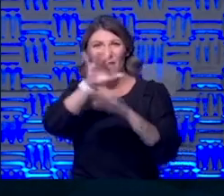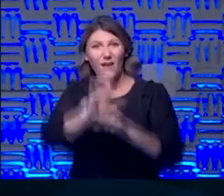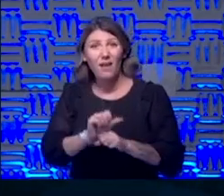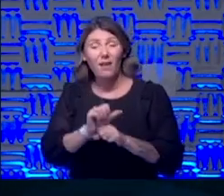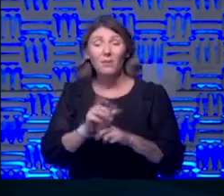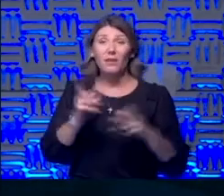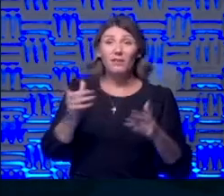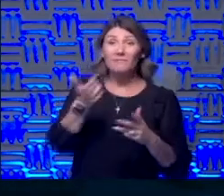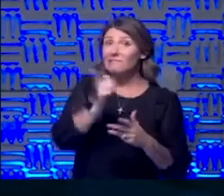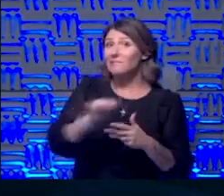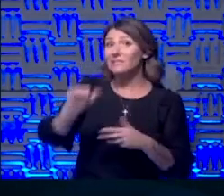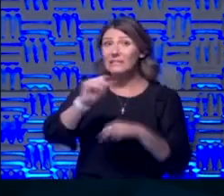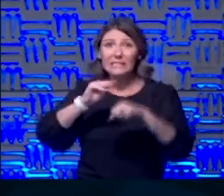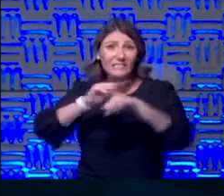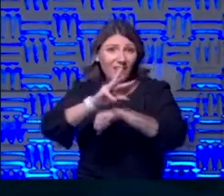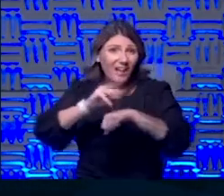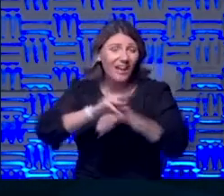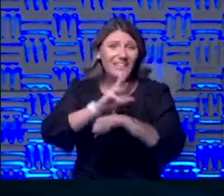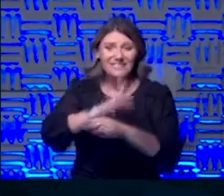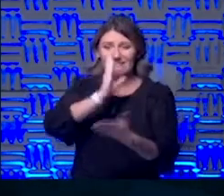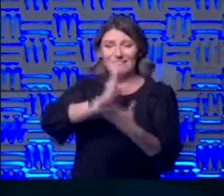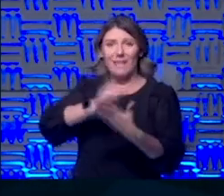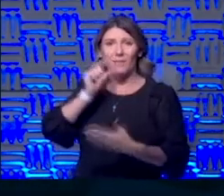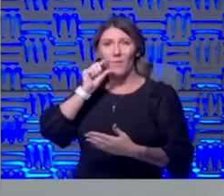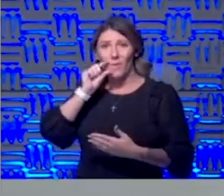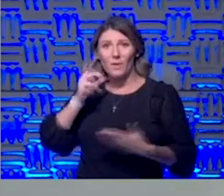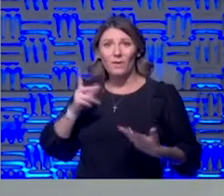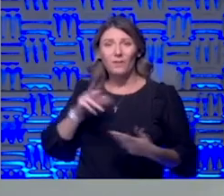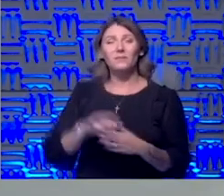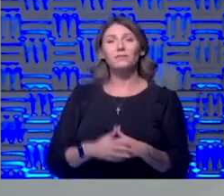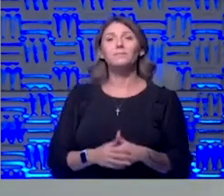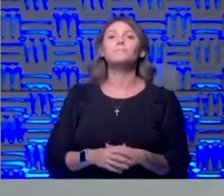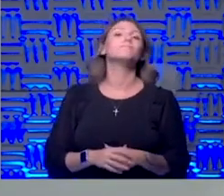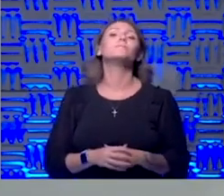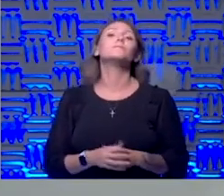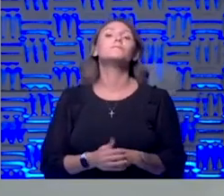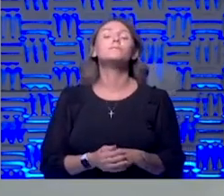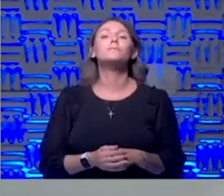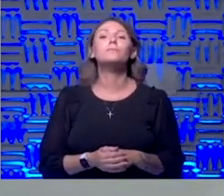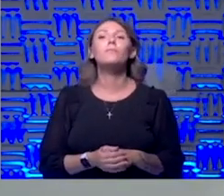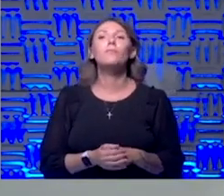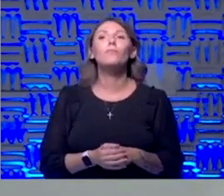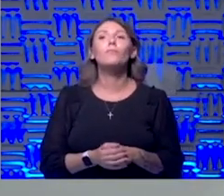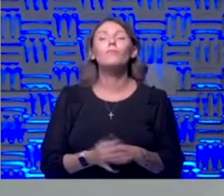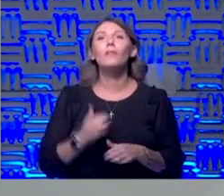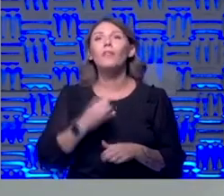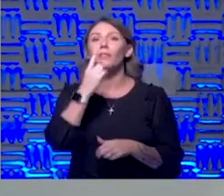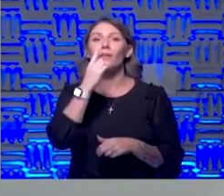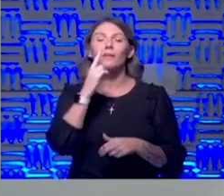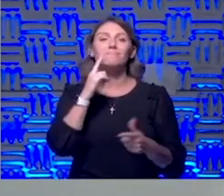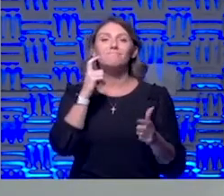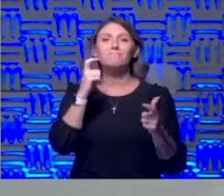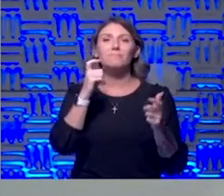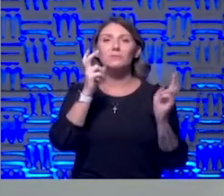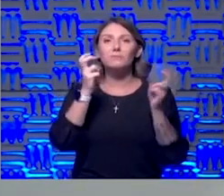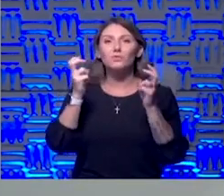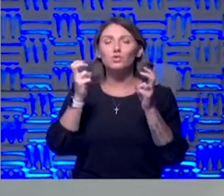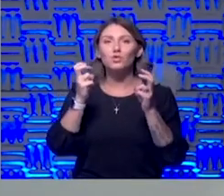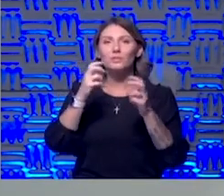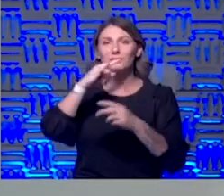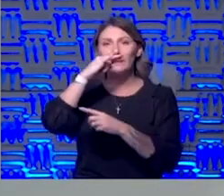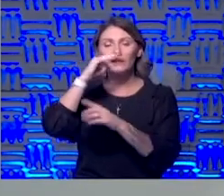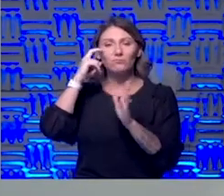for parents or teens to get off the vape I think the big issue for kids is